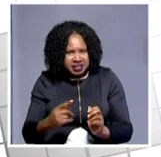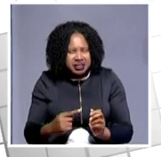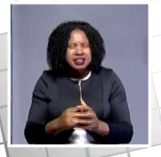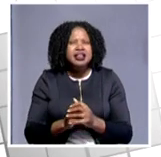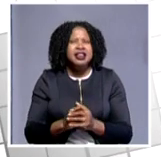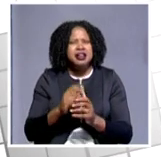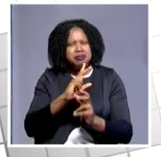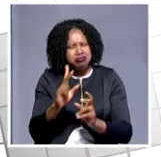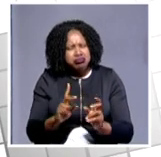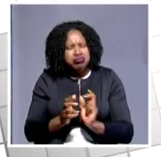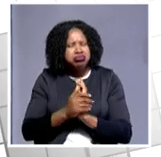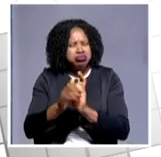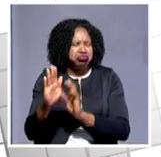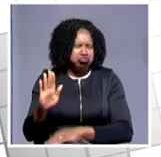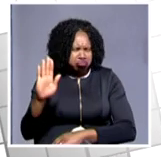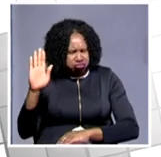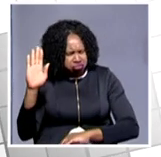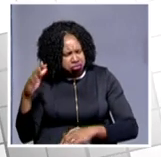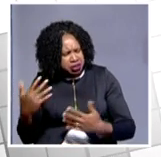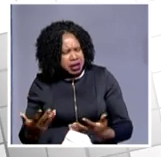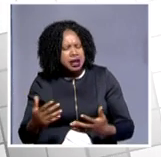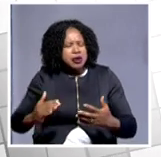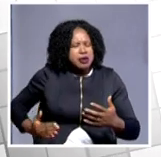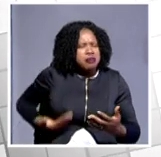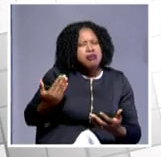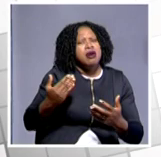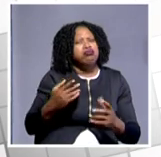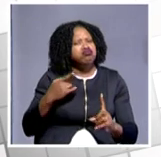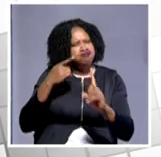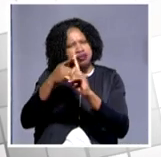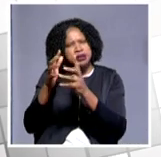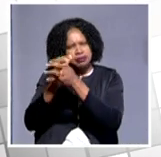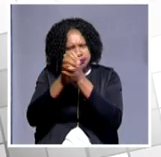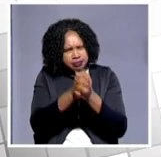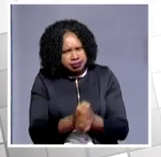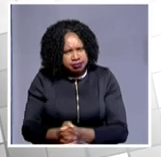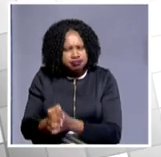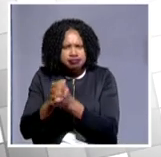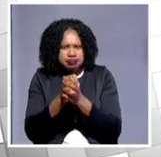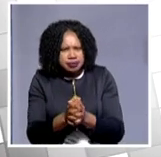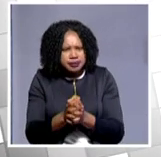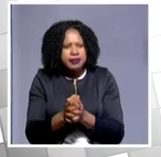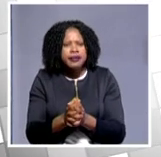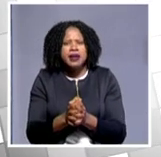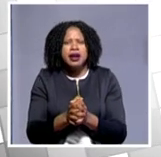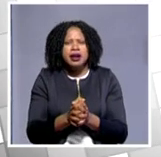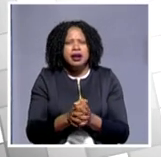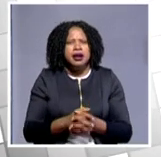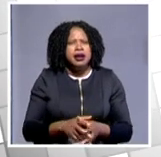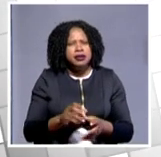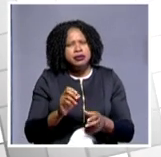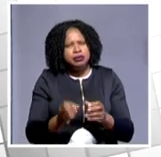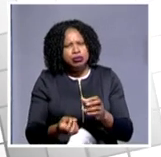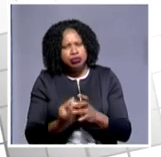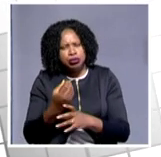and the consensus that they're building is that they really want to be united. And the MDC has also formed an alliance with our smaller political parties